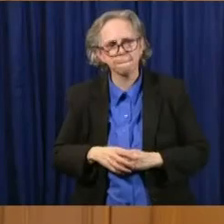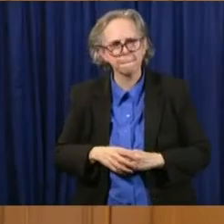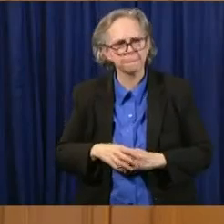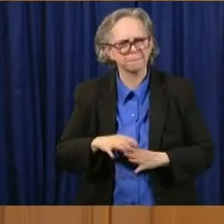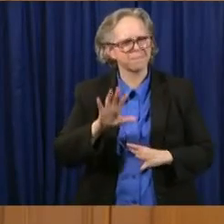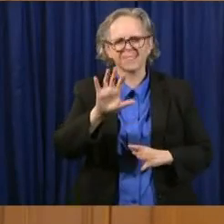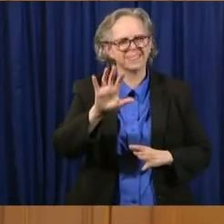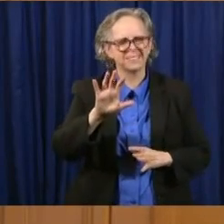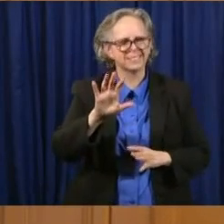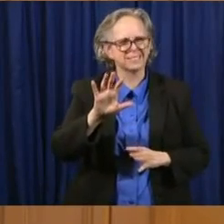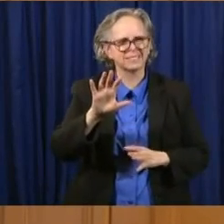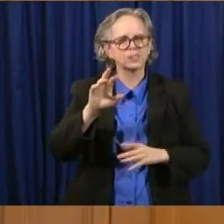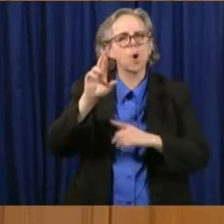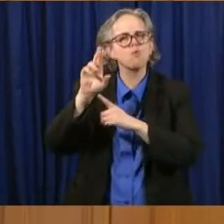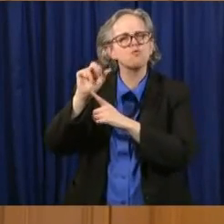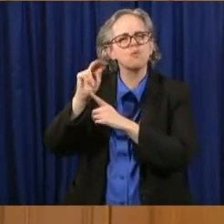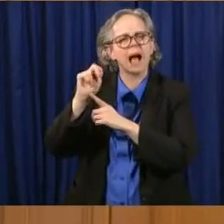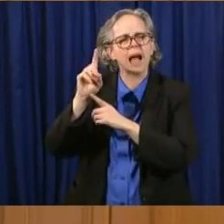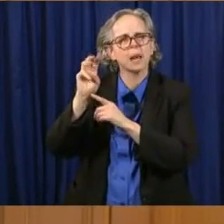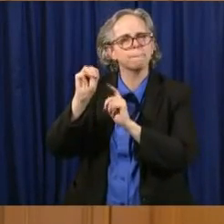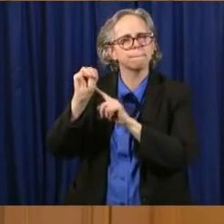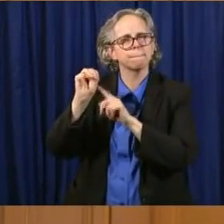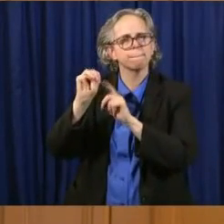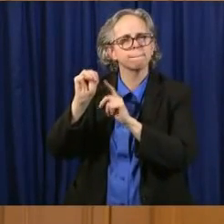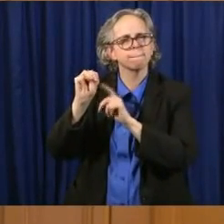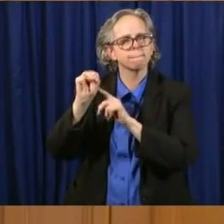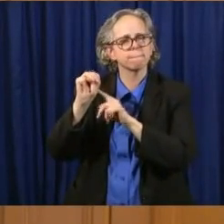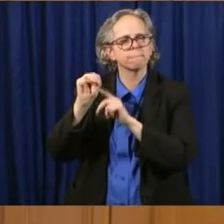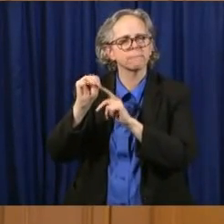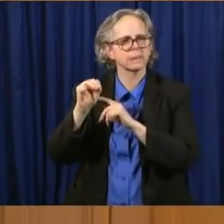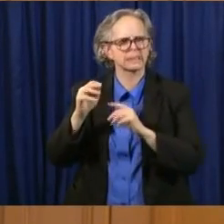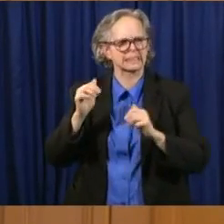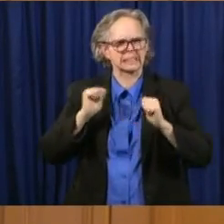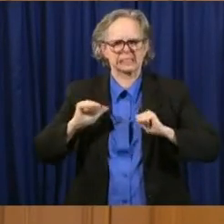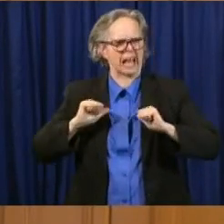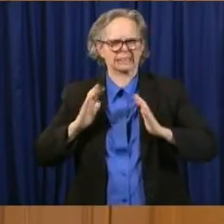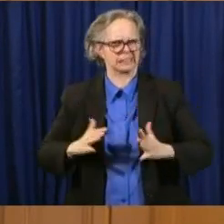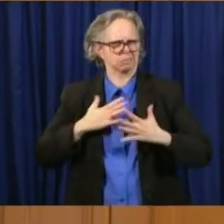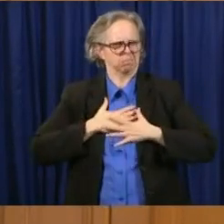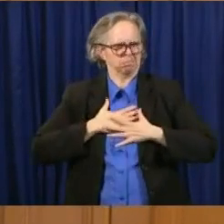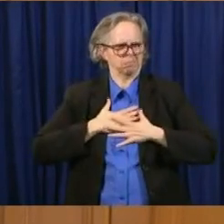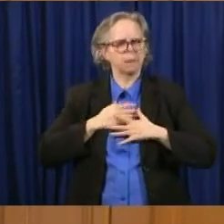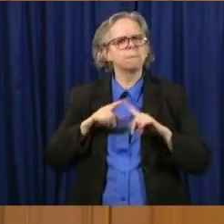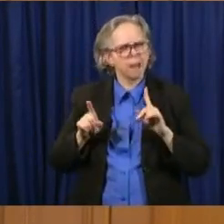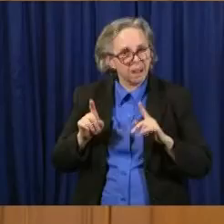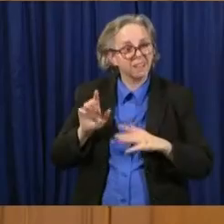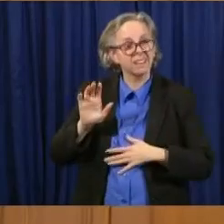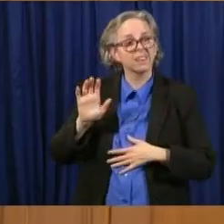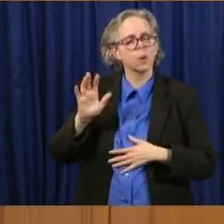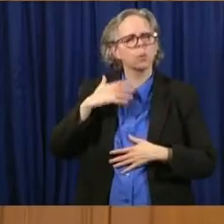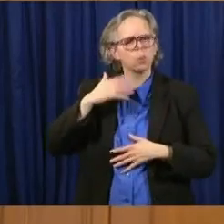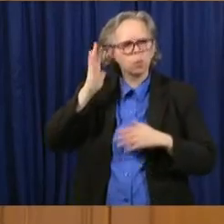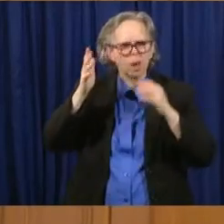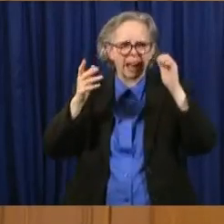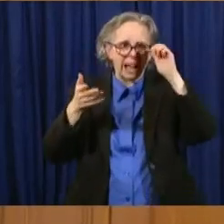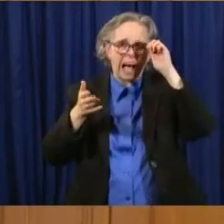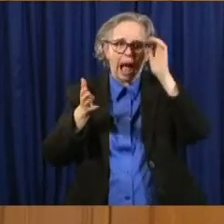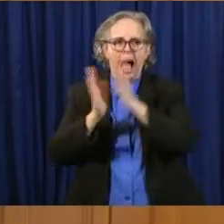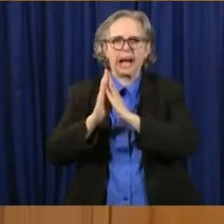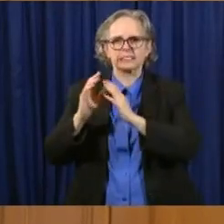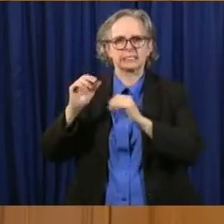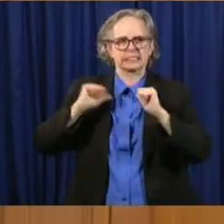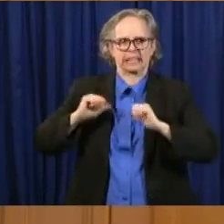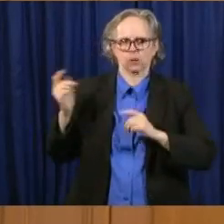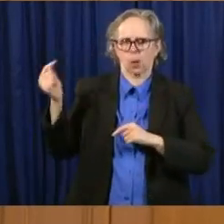randomly. So, and, and I'm not the scientist on that, but I do think we'll have the scientists come talk to you about their study, so.